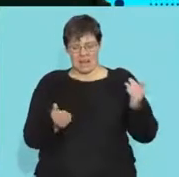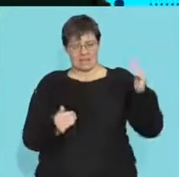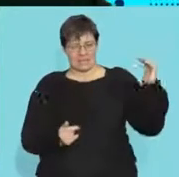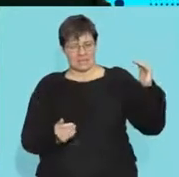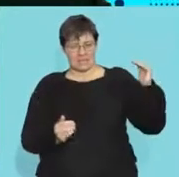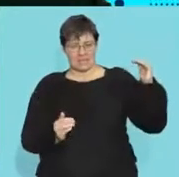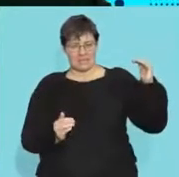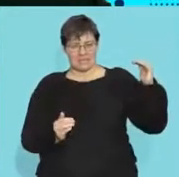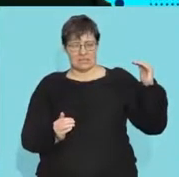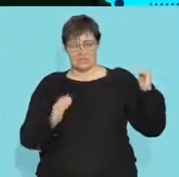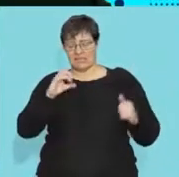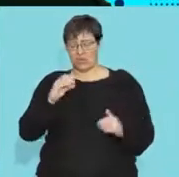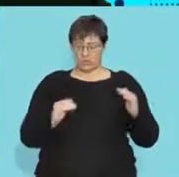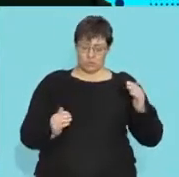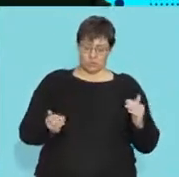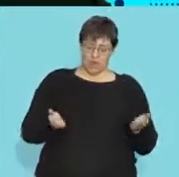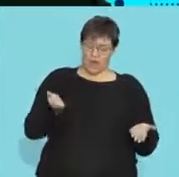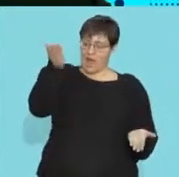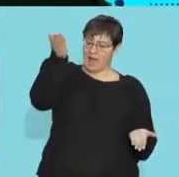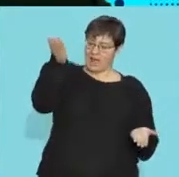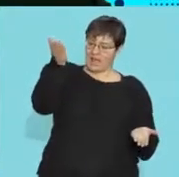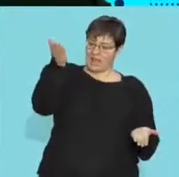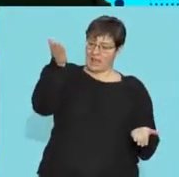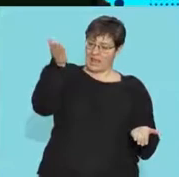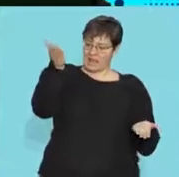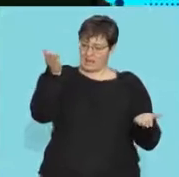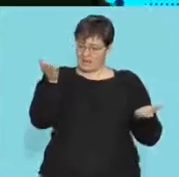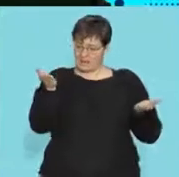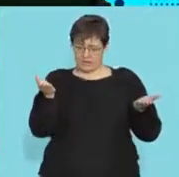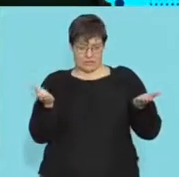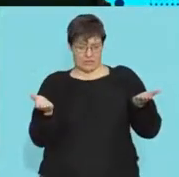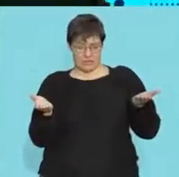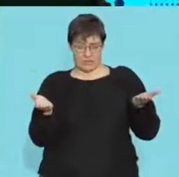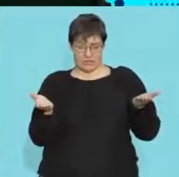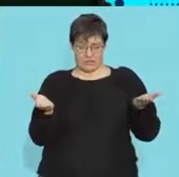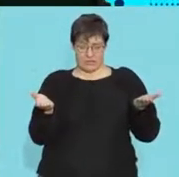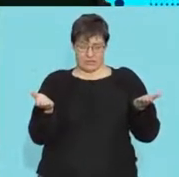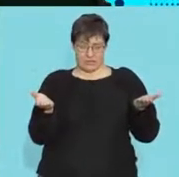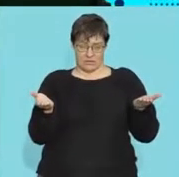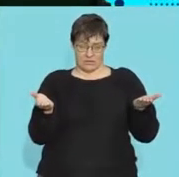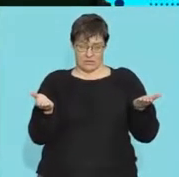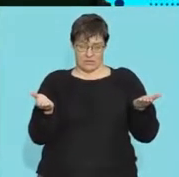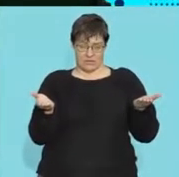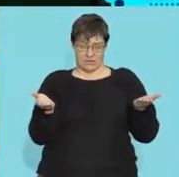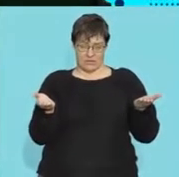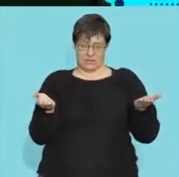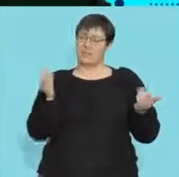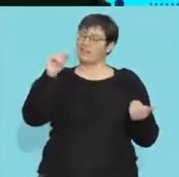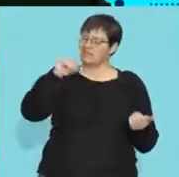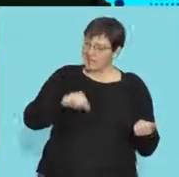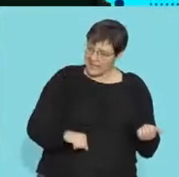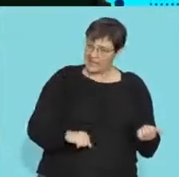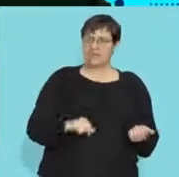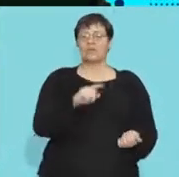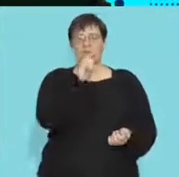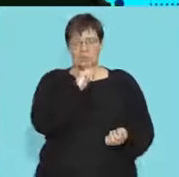here's my scale my carbon dioxide is here i need to bring my carbon dioxide levels down yes i am going